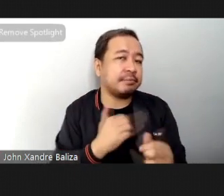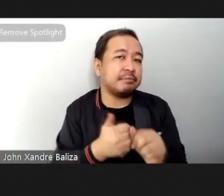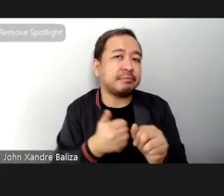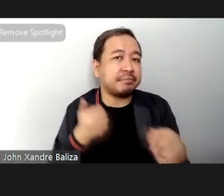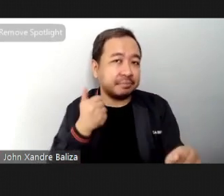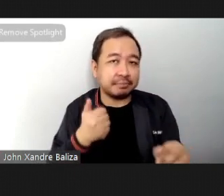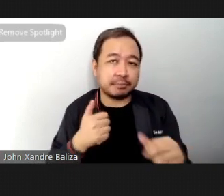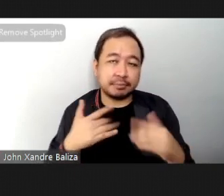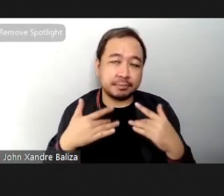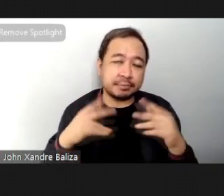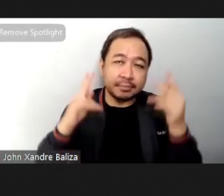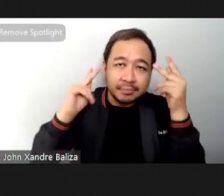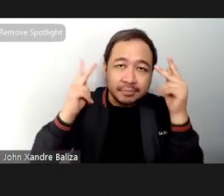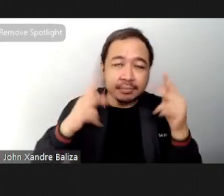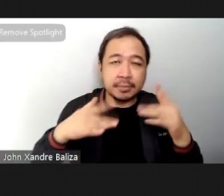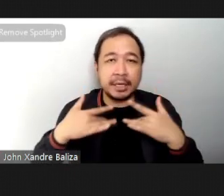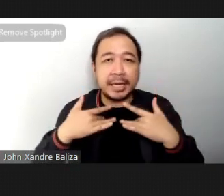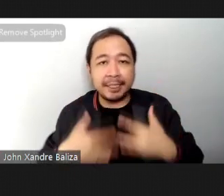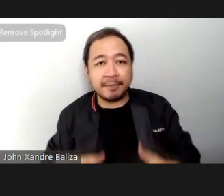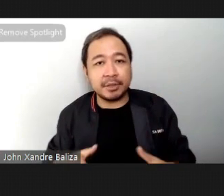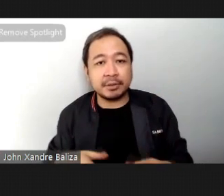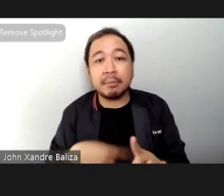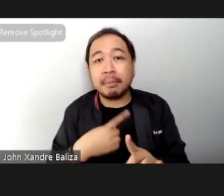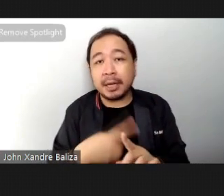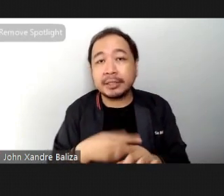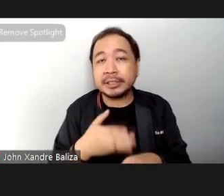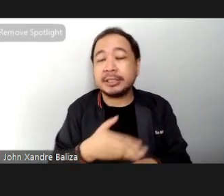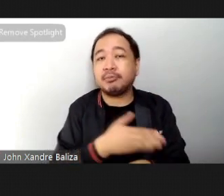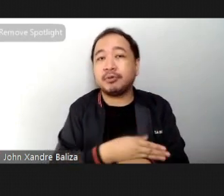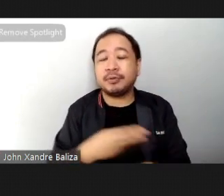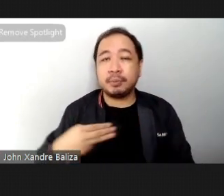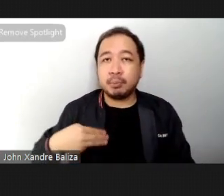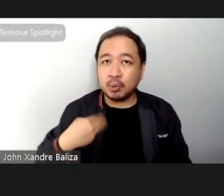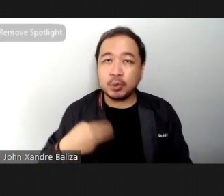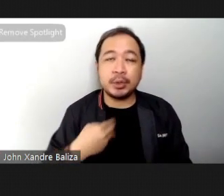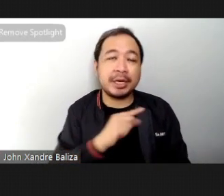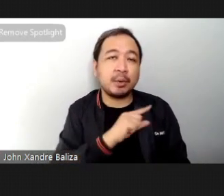as well as improvement of mood state and quality of life